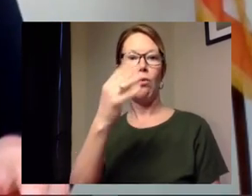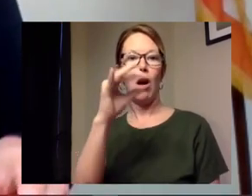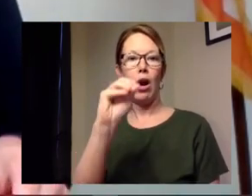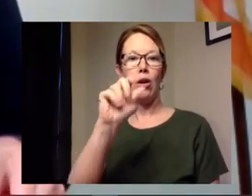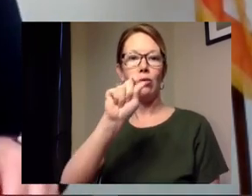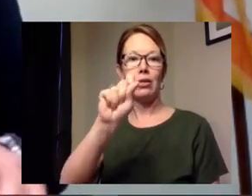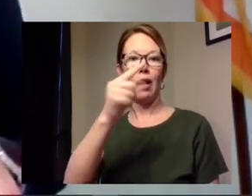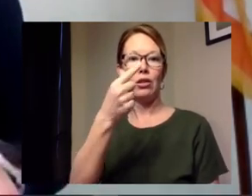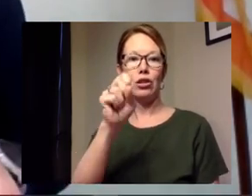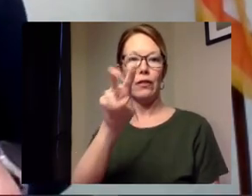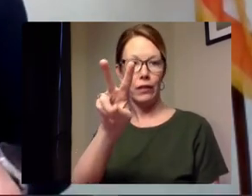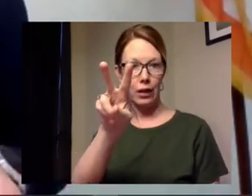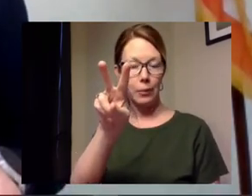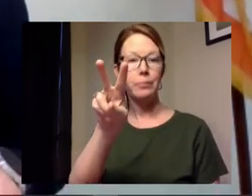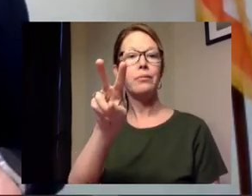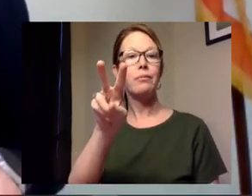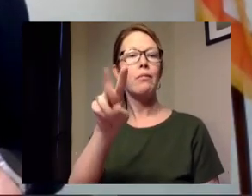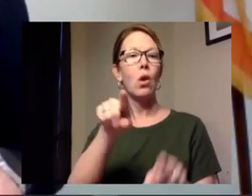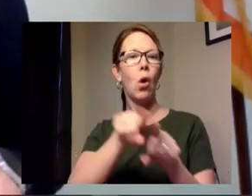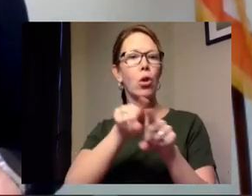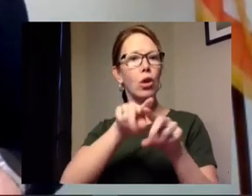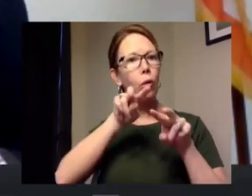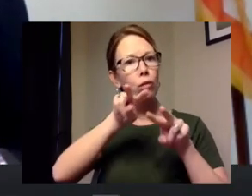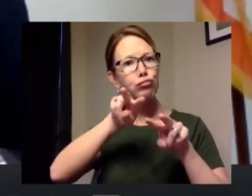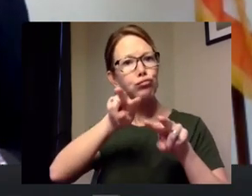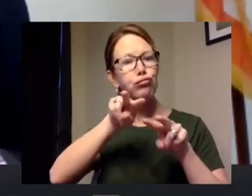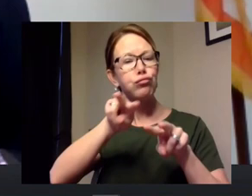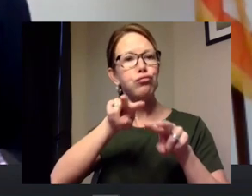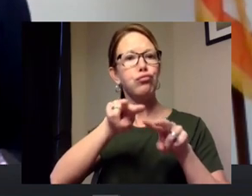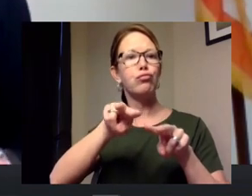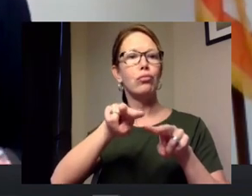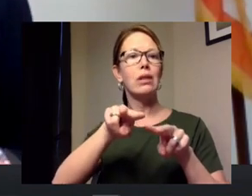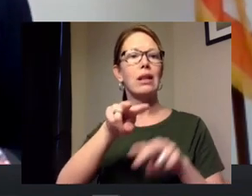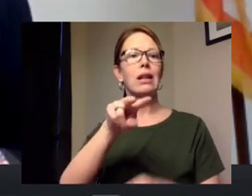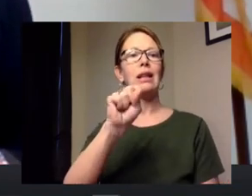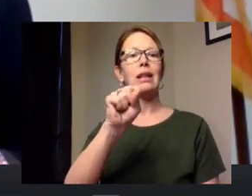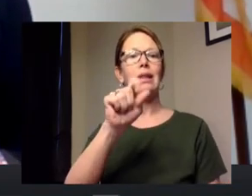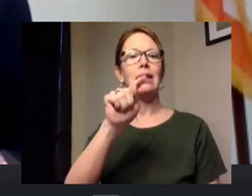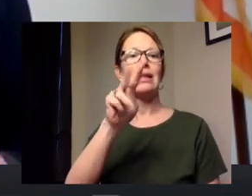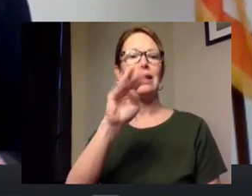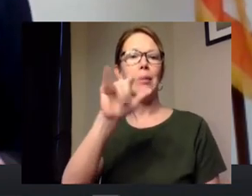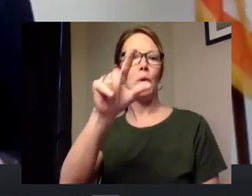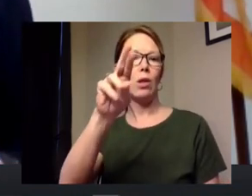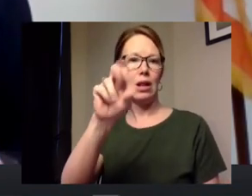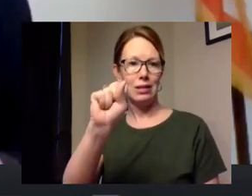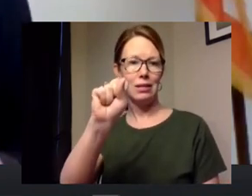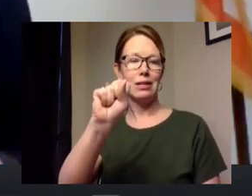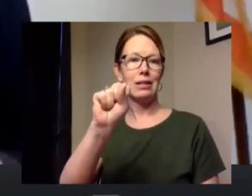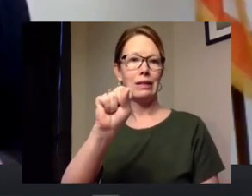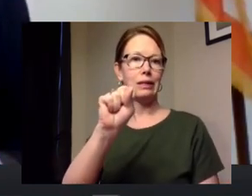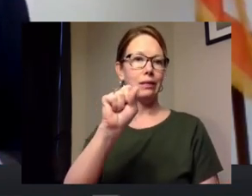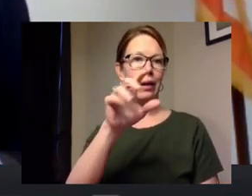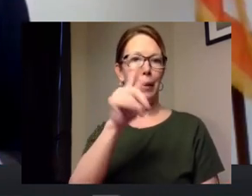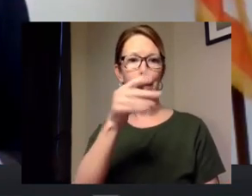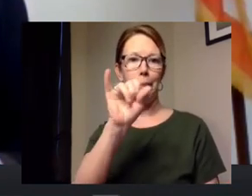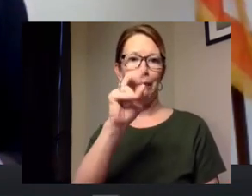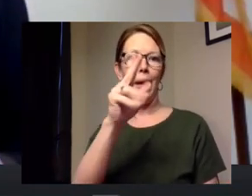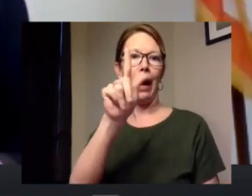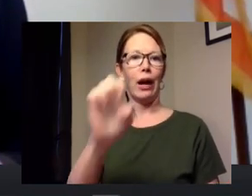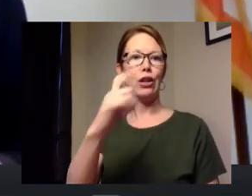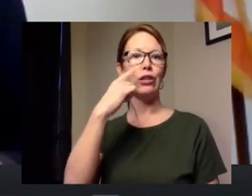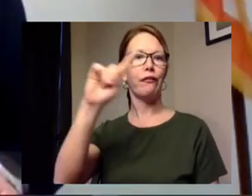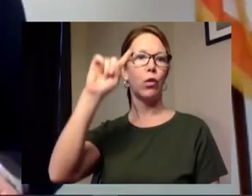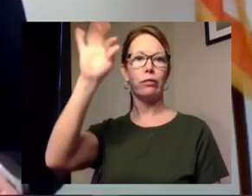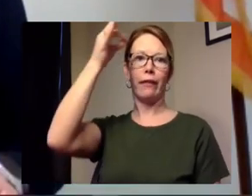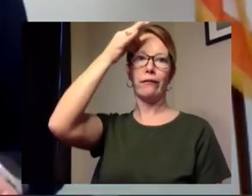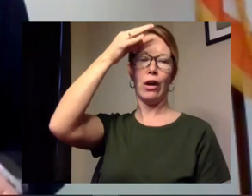now we're close we're also closely monitoring the stimulus package that is being done at the federal level and with with the state we want to